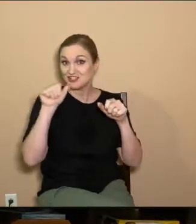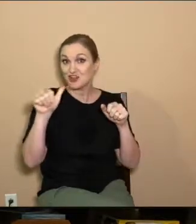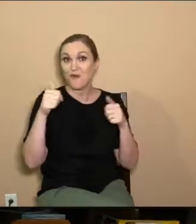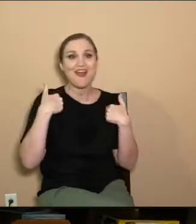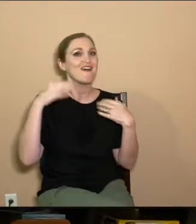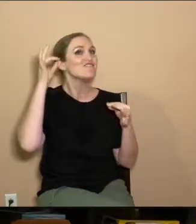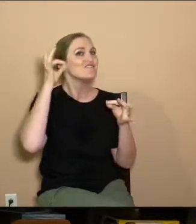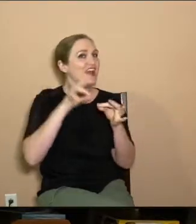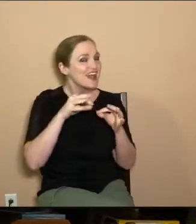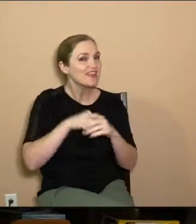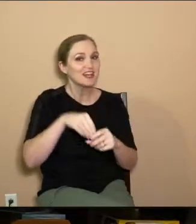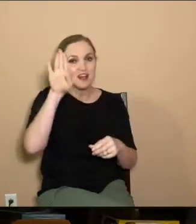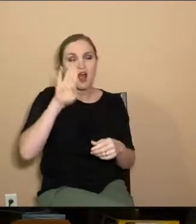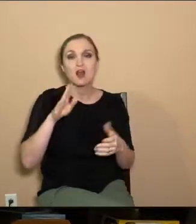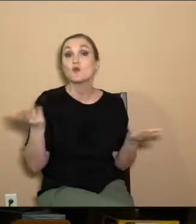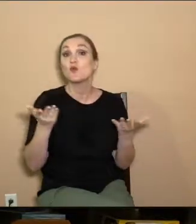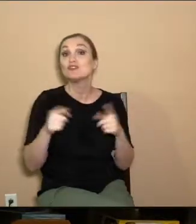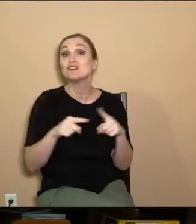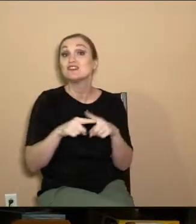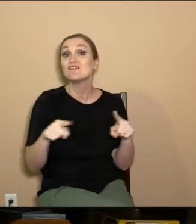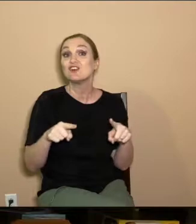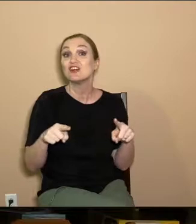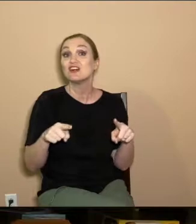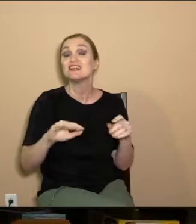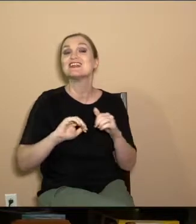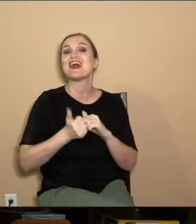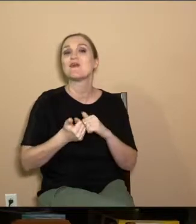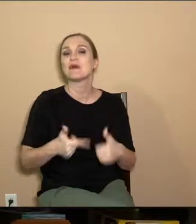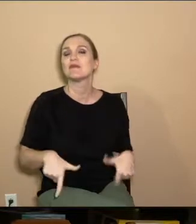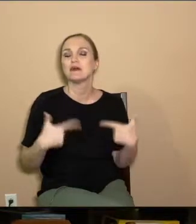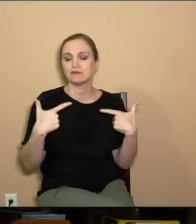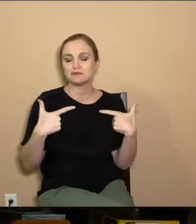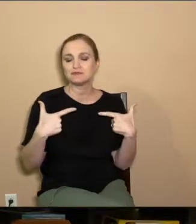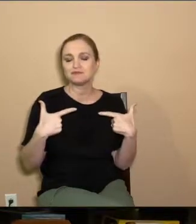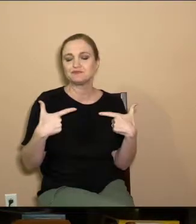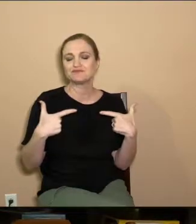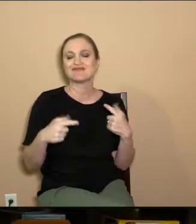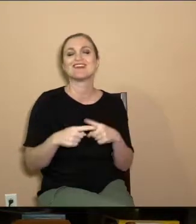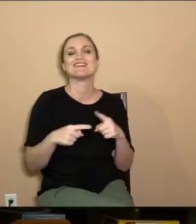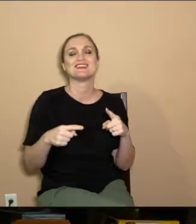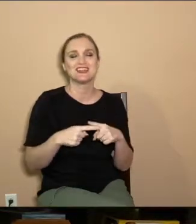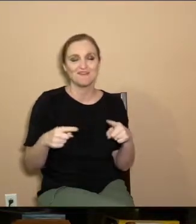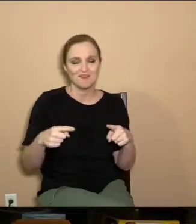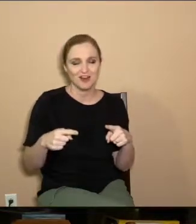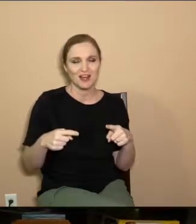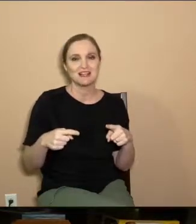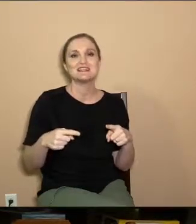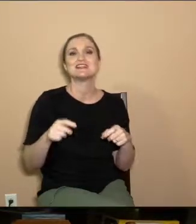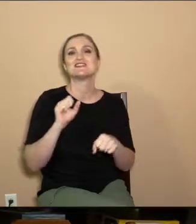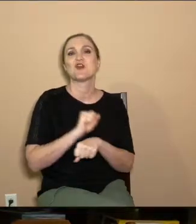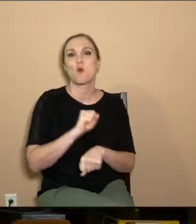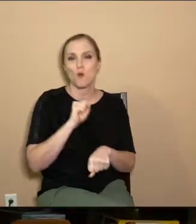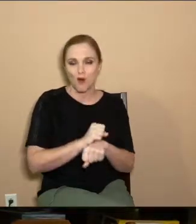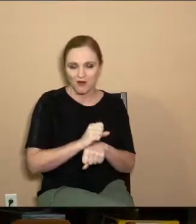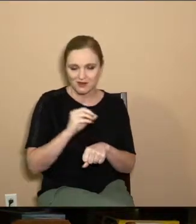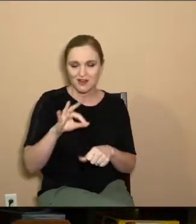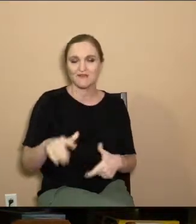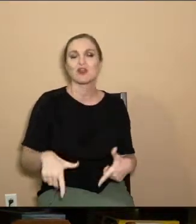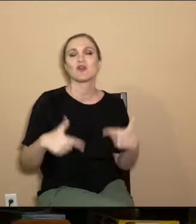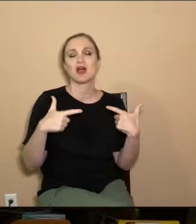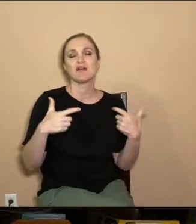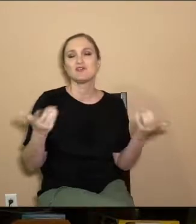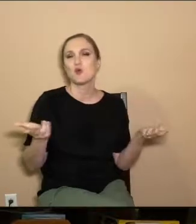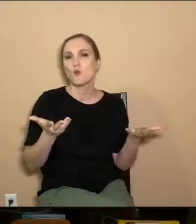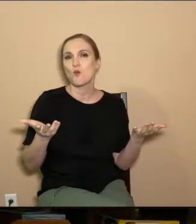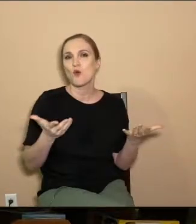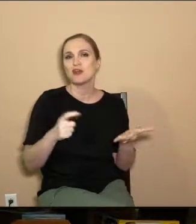faith in God. What's the difference? The difference is how they live. The difference is the fruit, the works of their lives. What